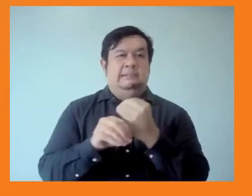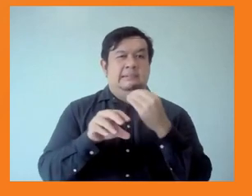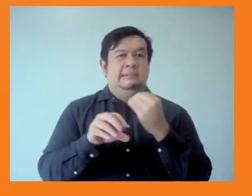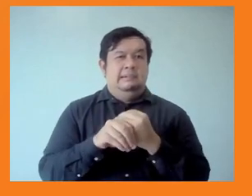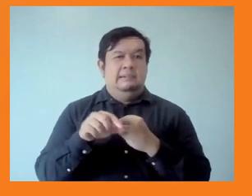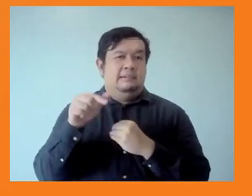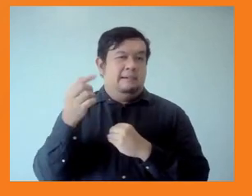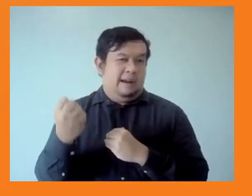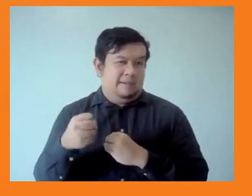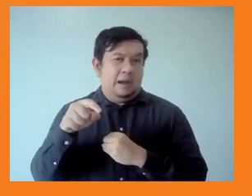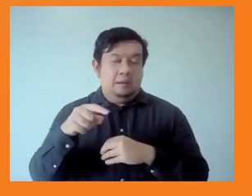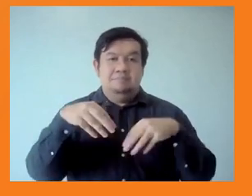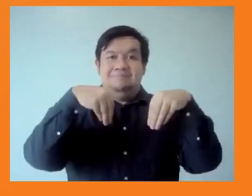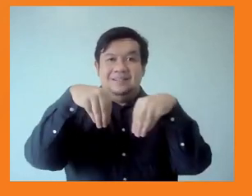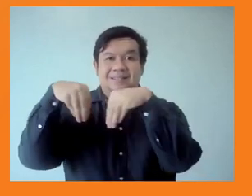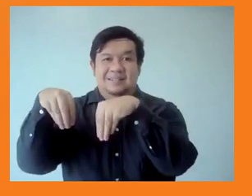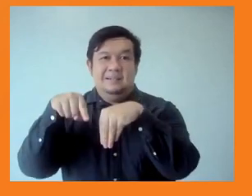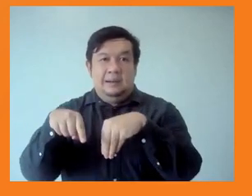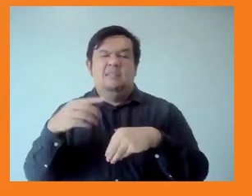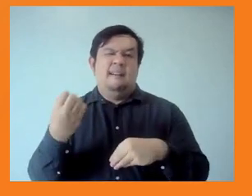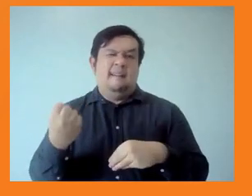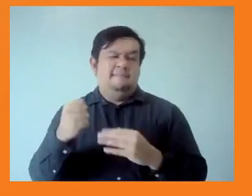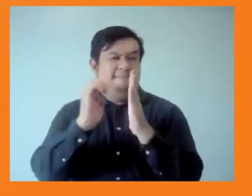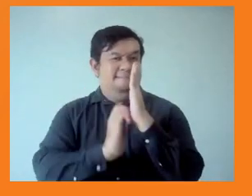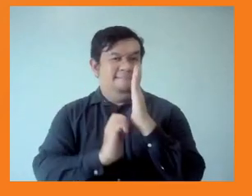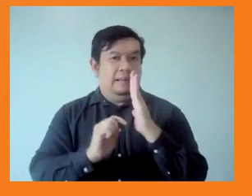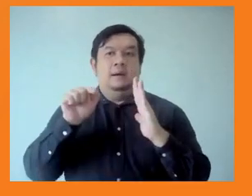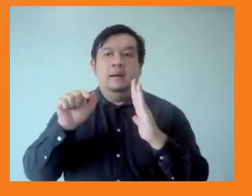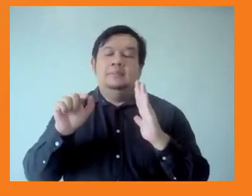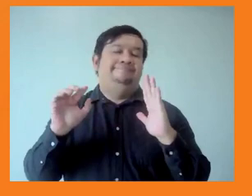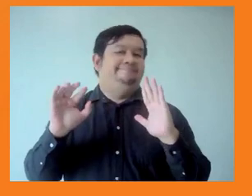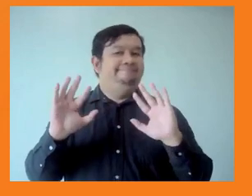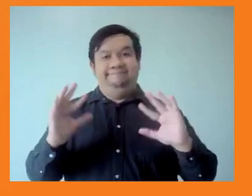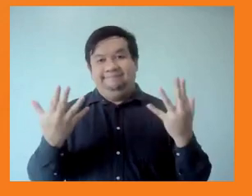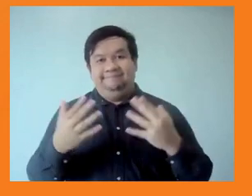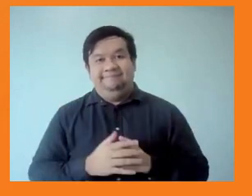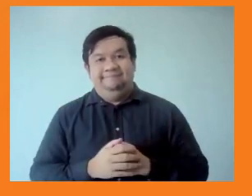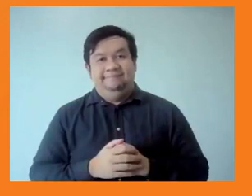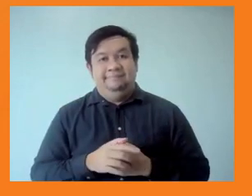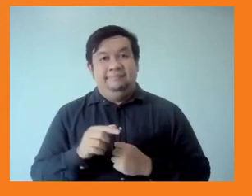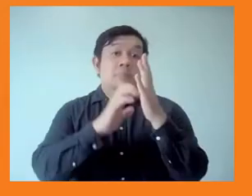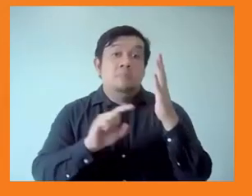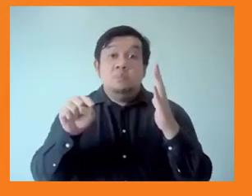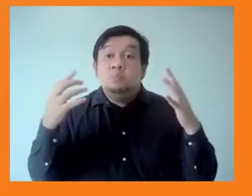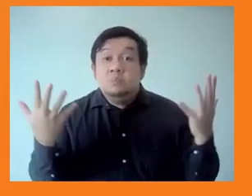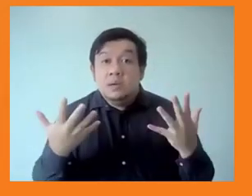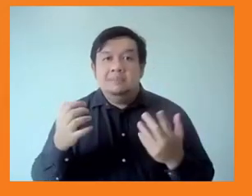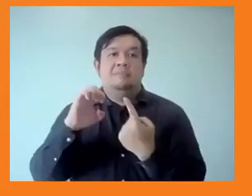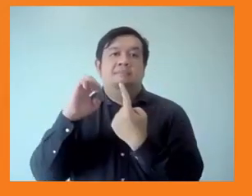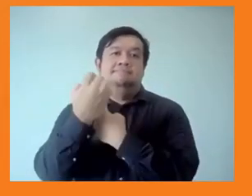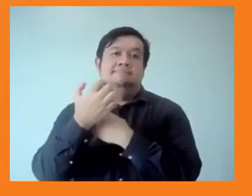can't subtract things like carbon emissions, or environmental degradation, or cultural loss, or loss of indigenous